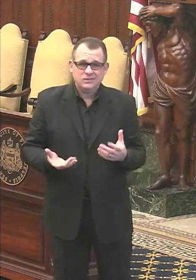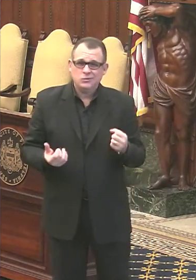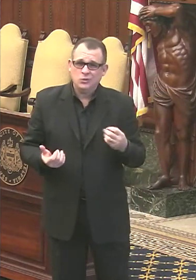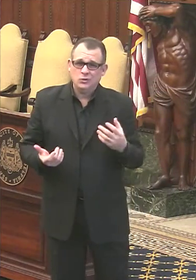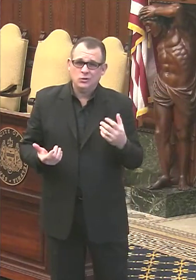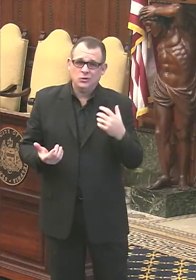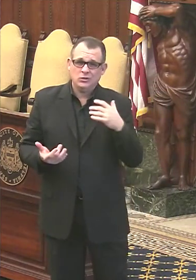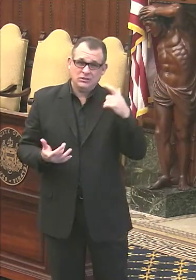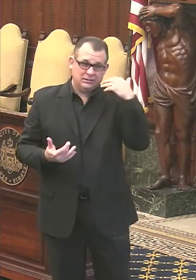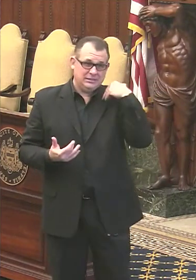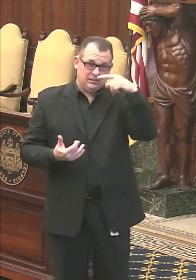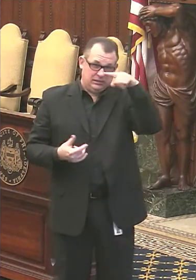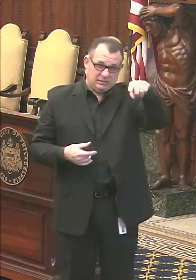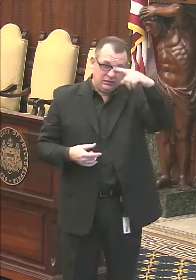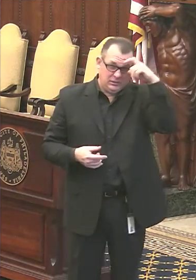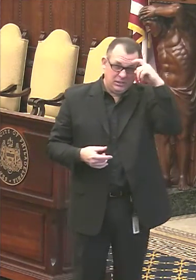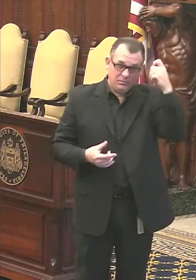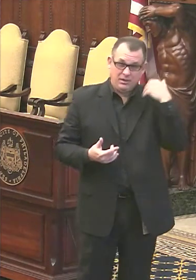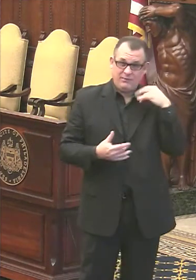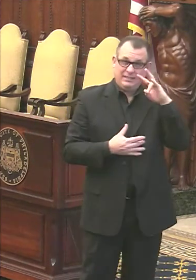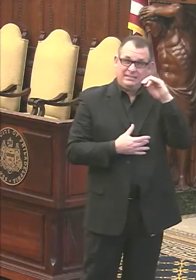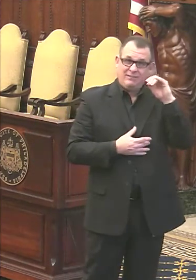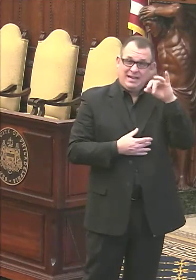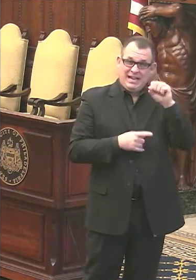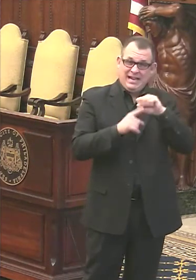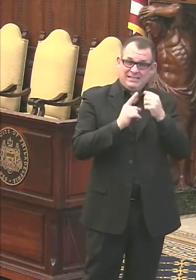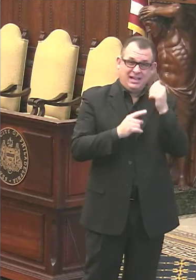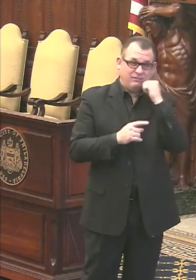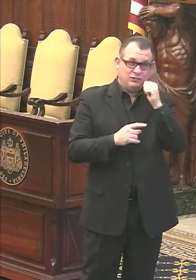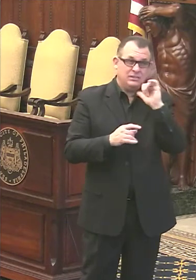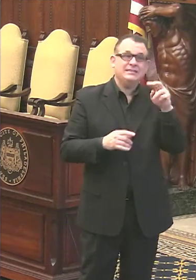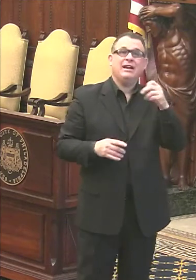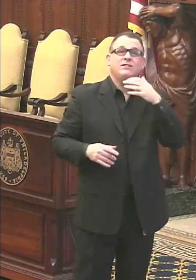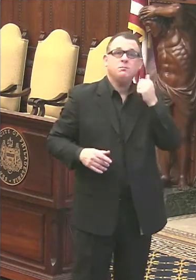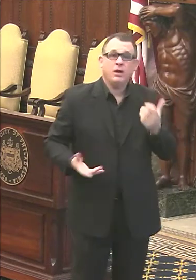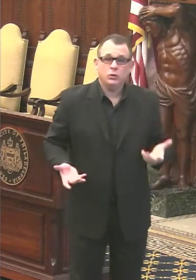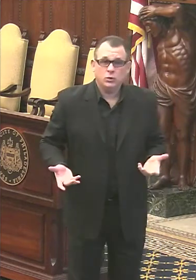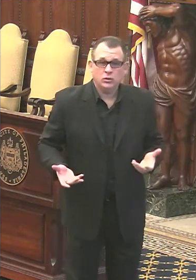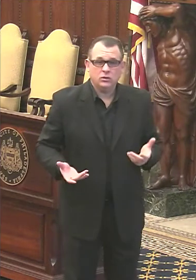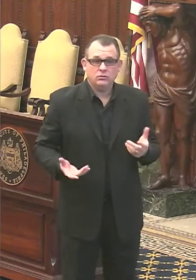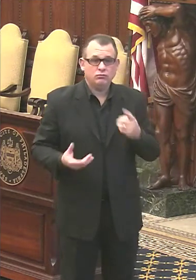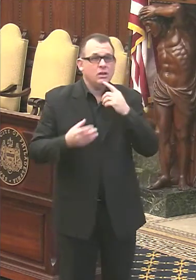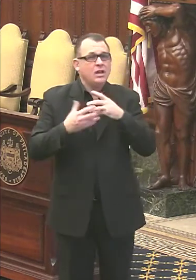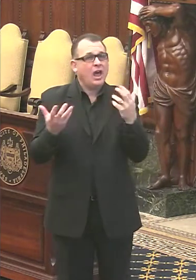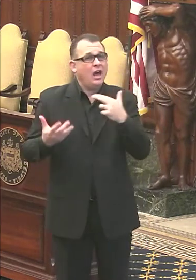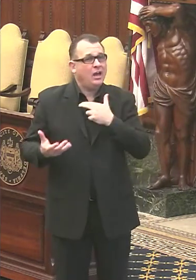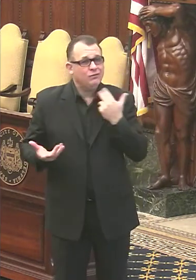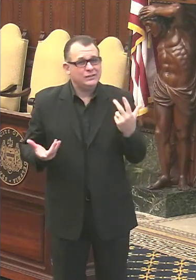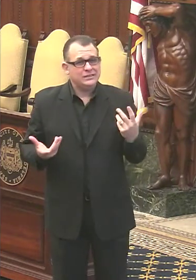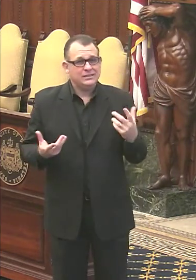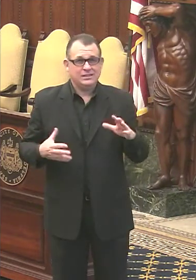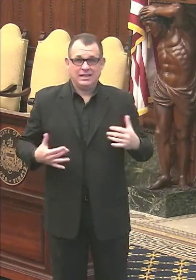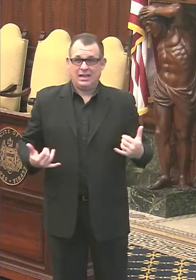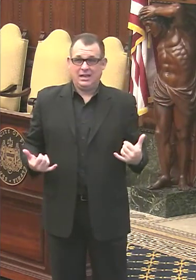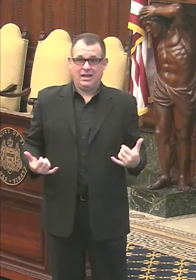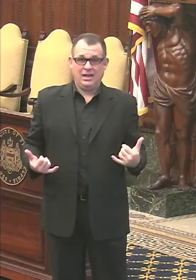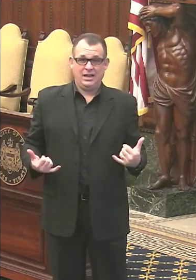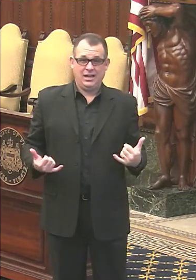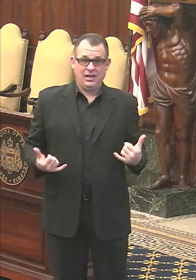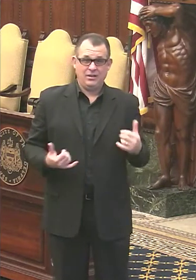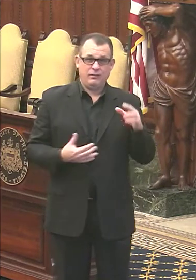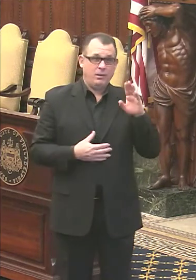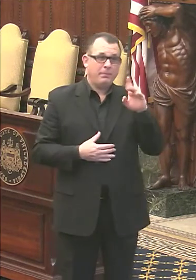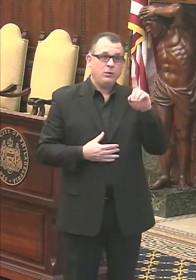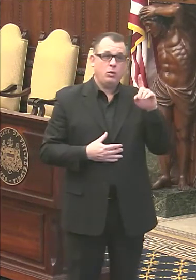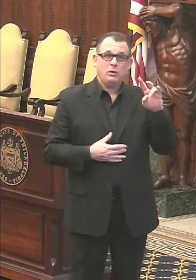we were down, you know, 70 cases per day, uh, and there's still a lot of risk and we have this variant that's circulating. So, and when we